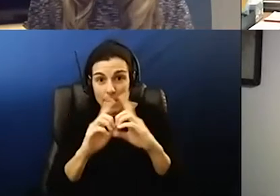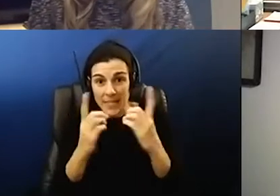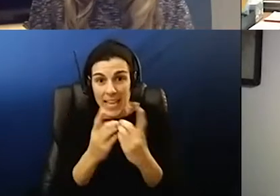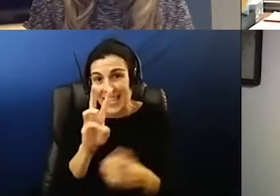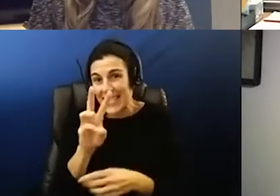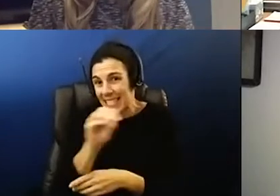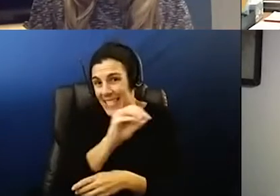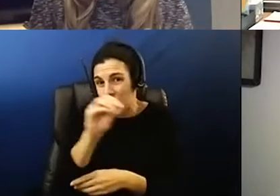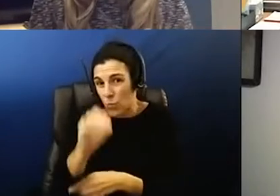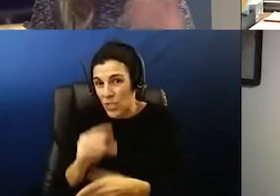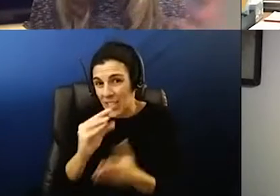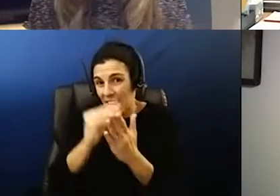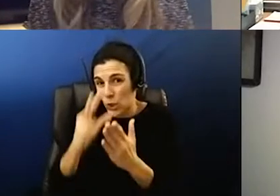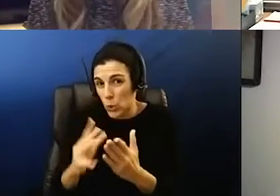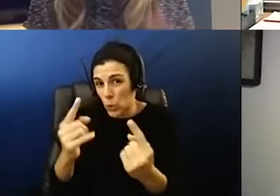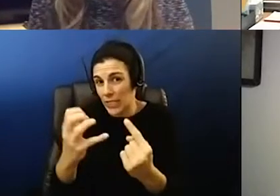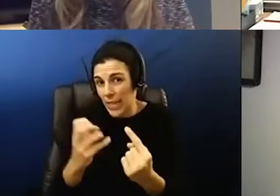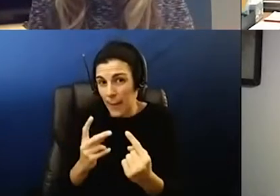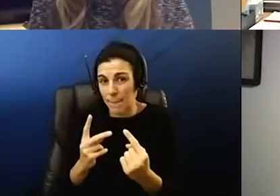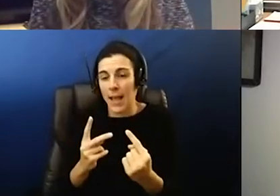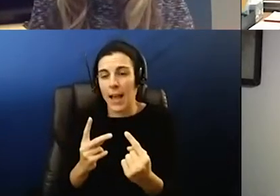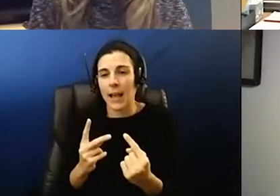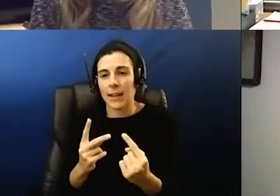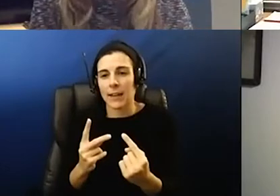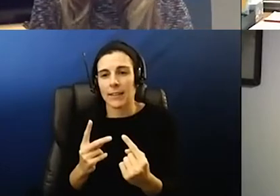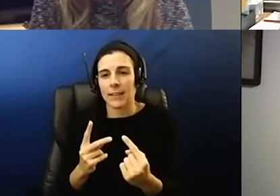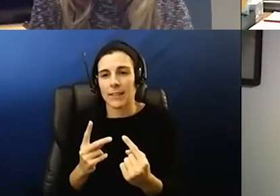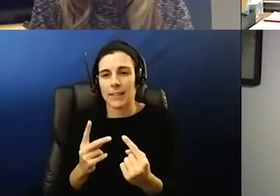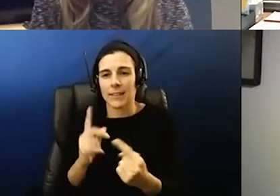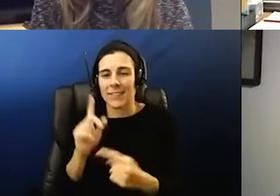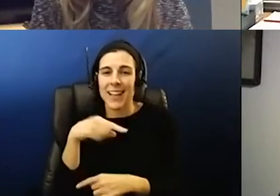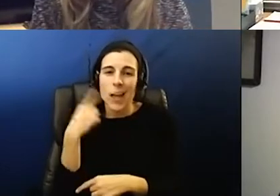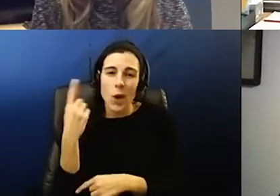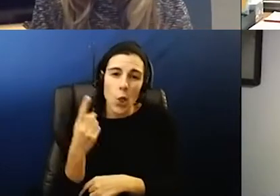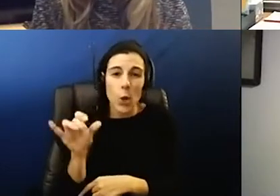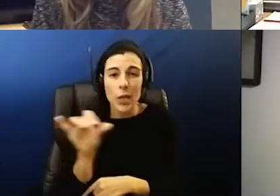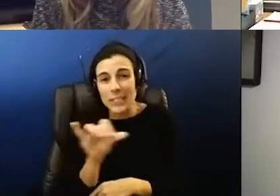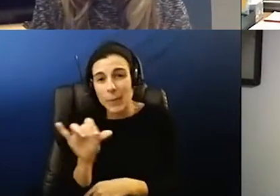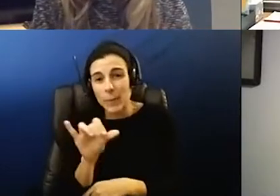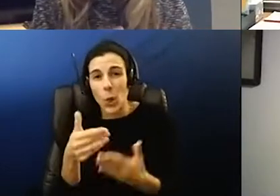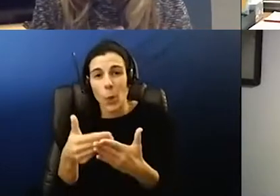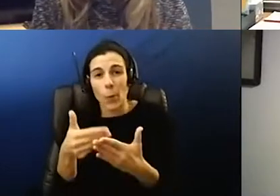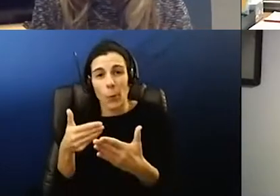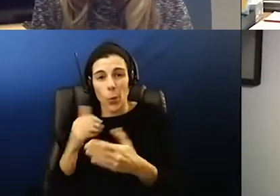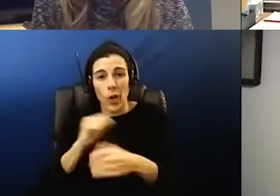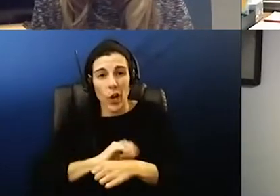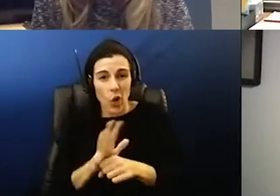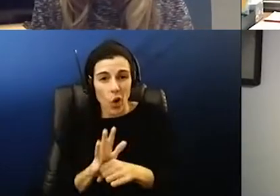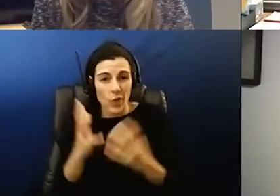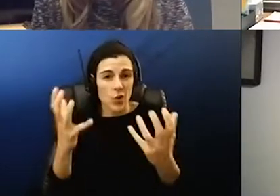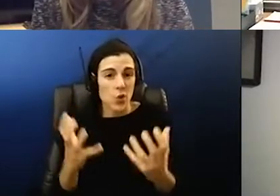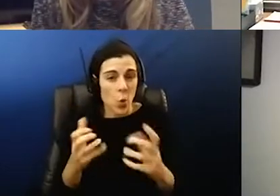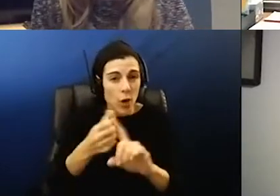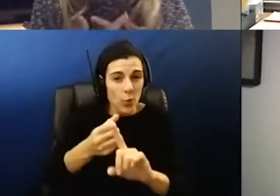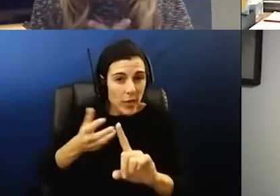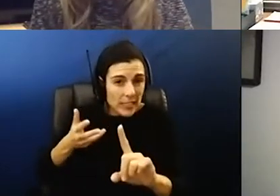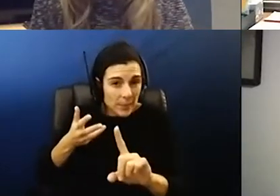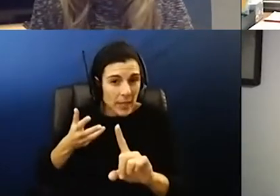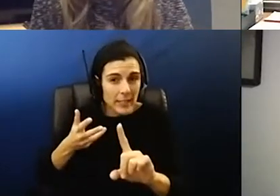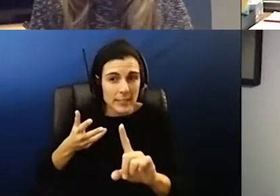of students come back and it looks fairly similar to school pre-covid do you want to expand on that at all uh